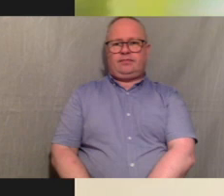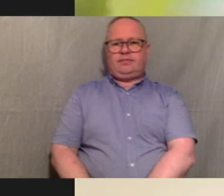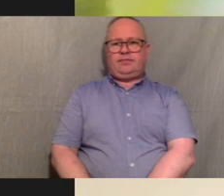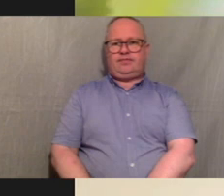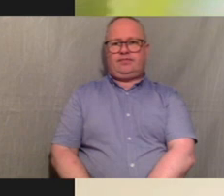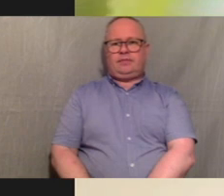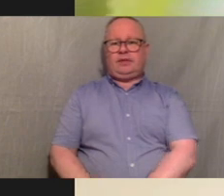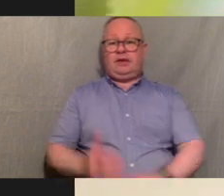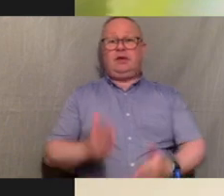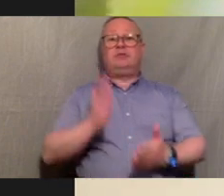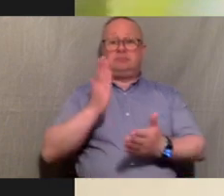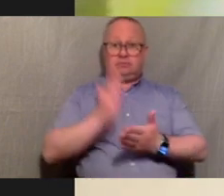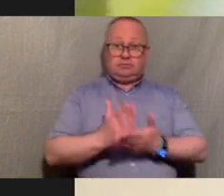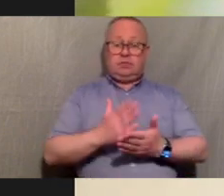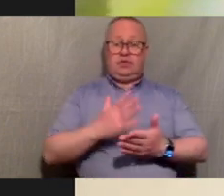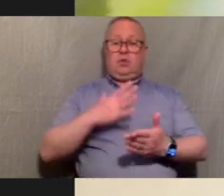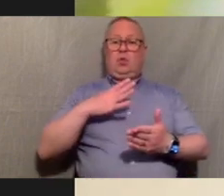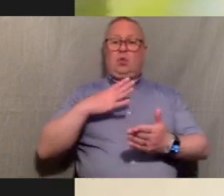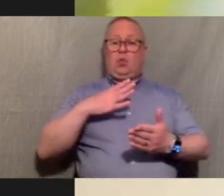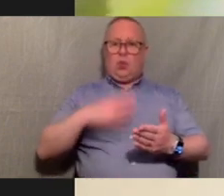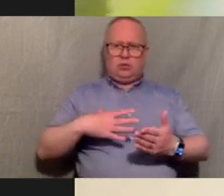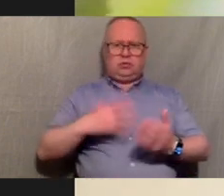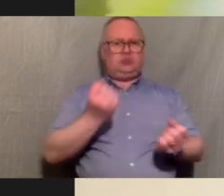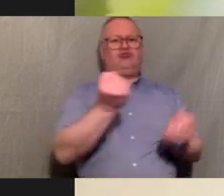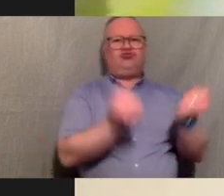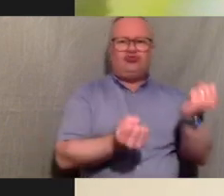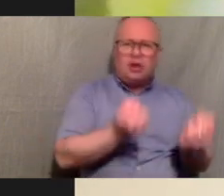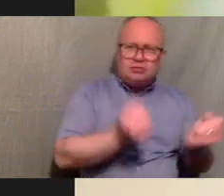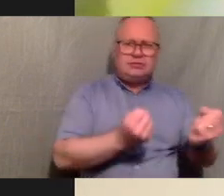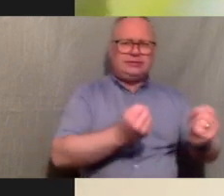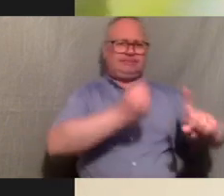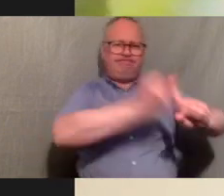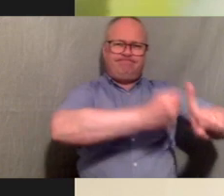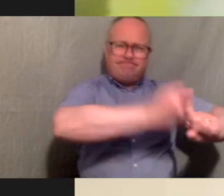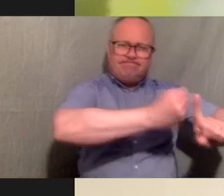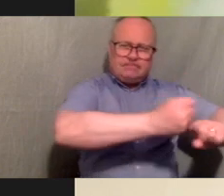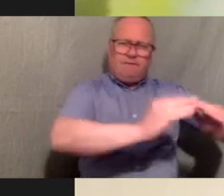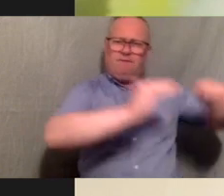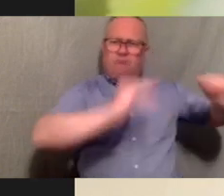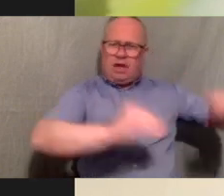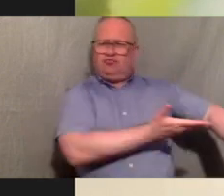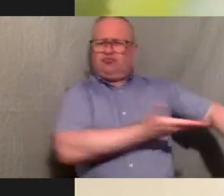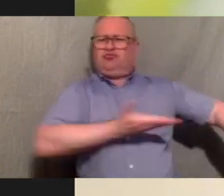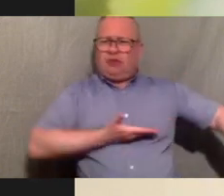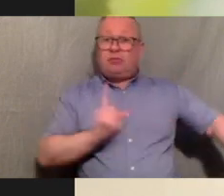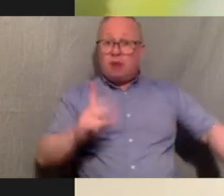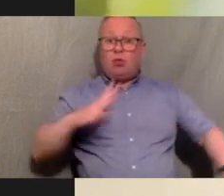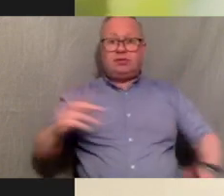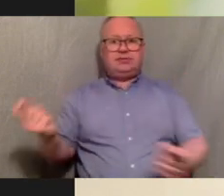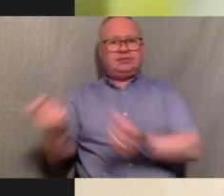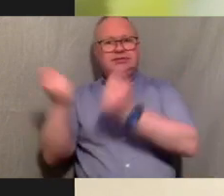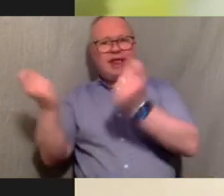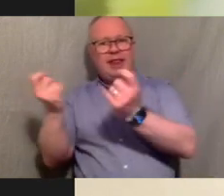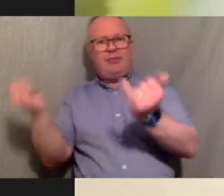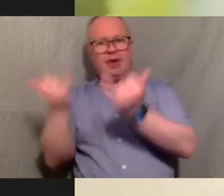to highlight the indifferences and get justice and get the fair treatment that we need but we also do want to celebrate things and bring both communities together